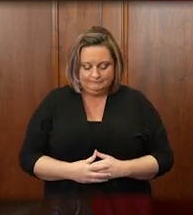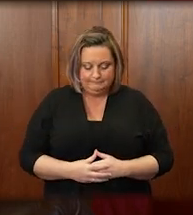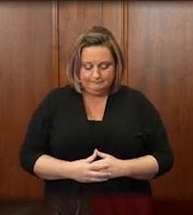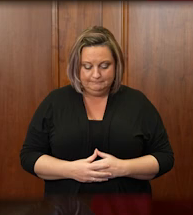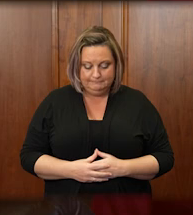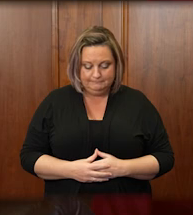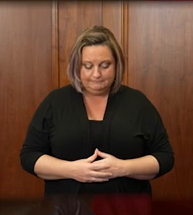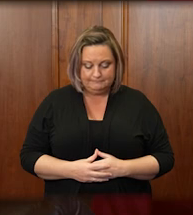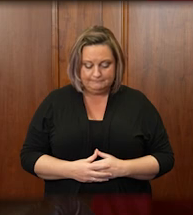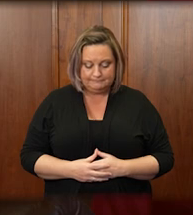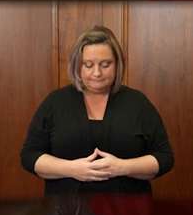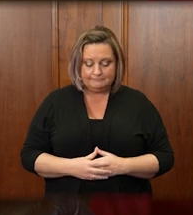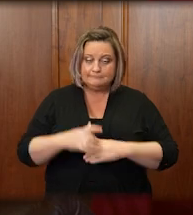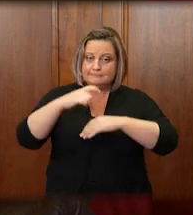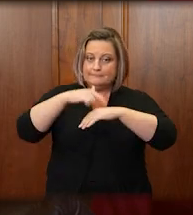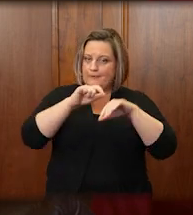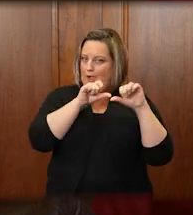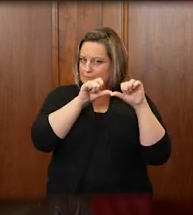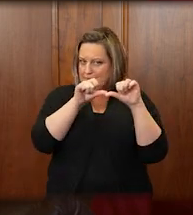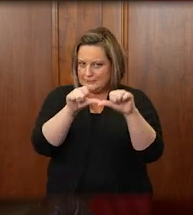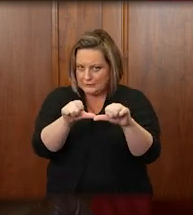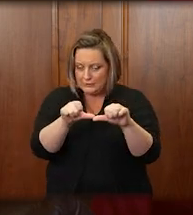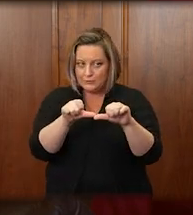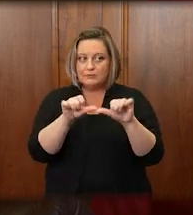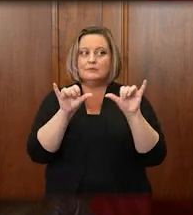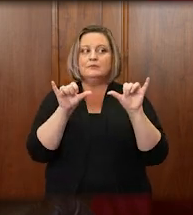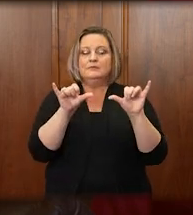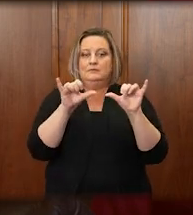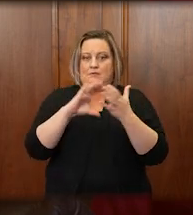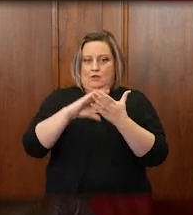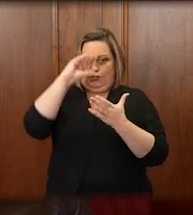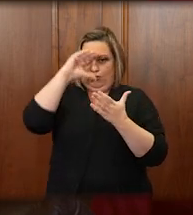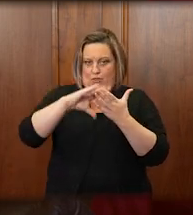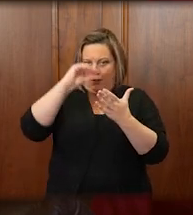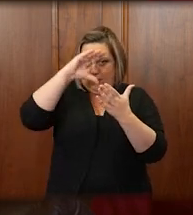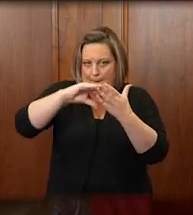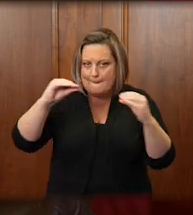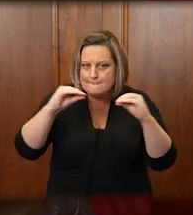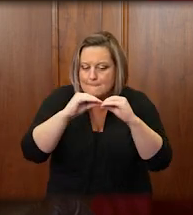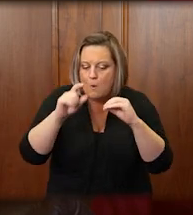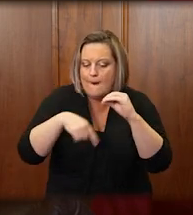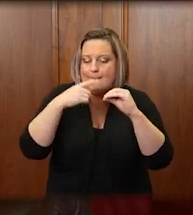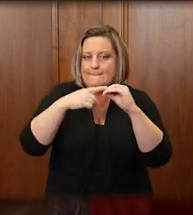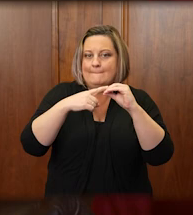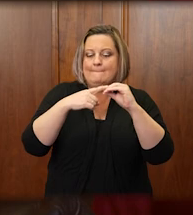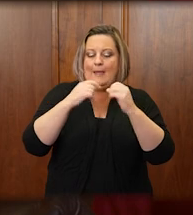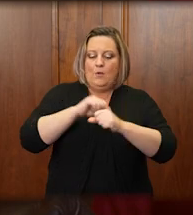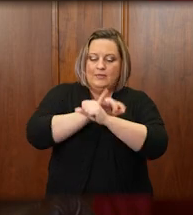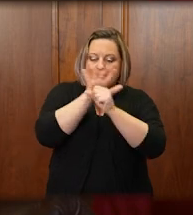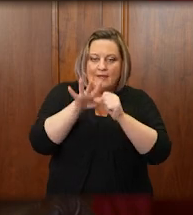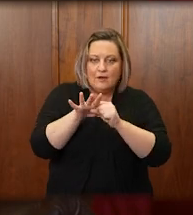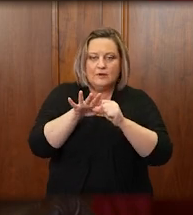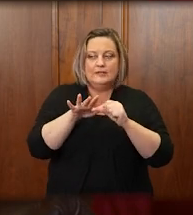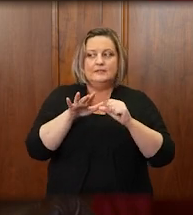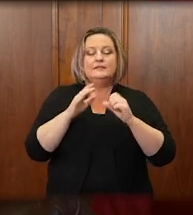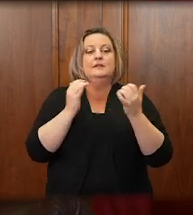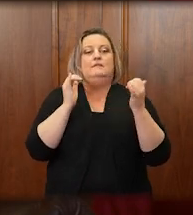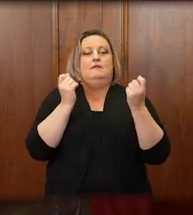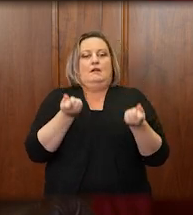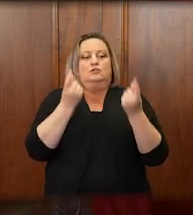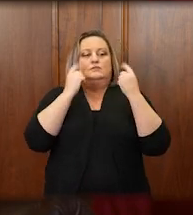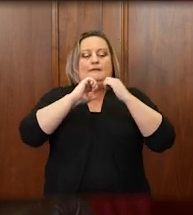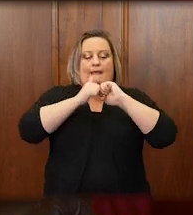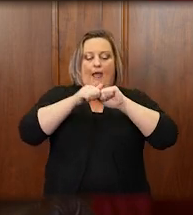Time marched on and as we learned more about the virus and we began to receive reliable information about how the disease was spread